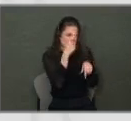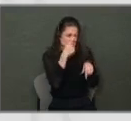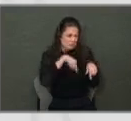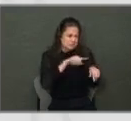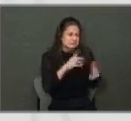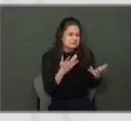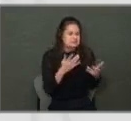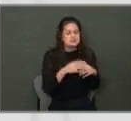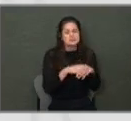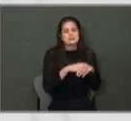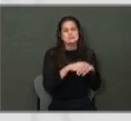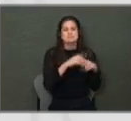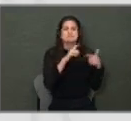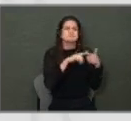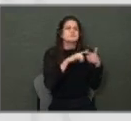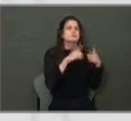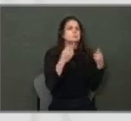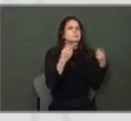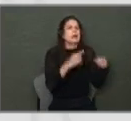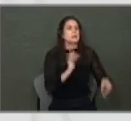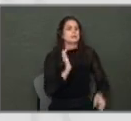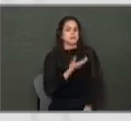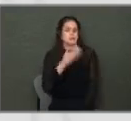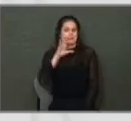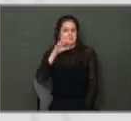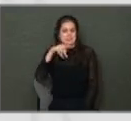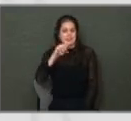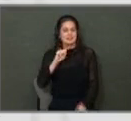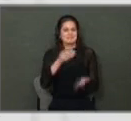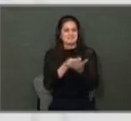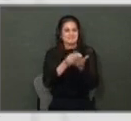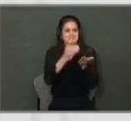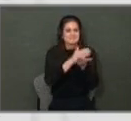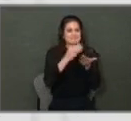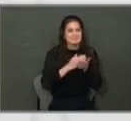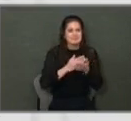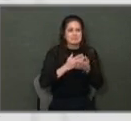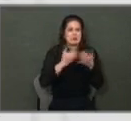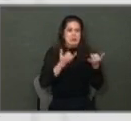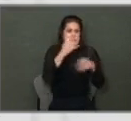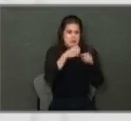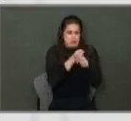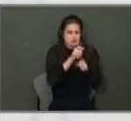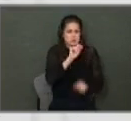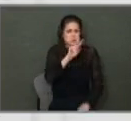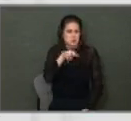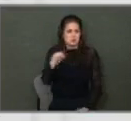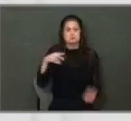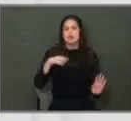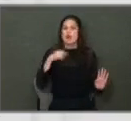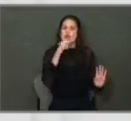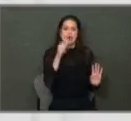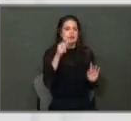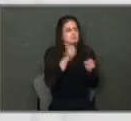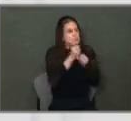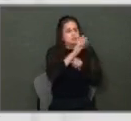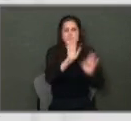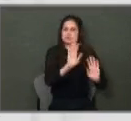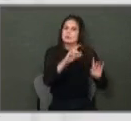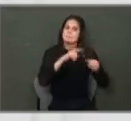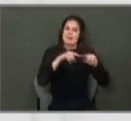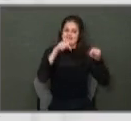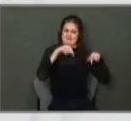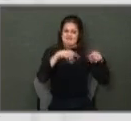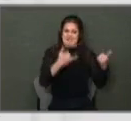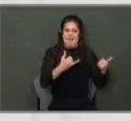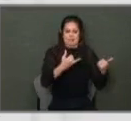is what's happened to our CPS revenue in this fiscal year, 22. Not fiscal year 23, but